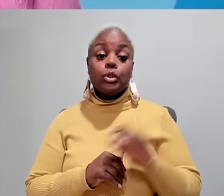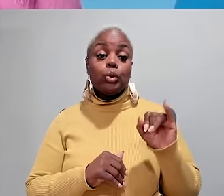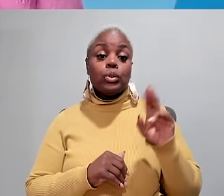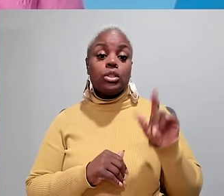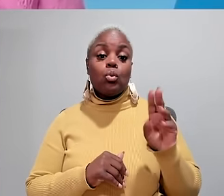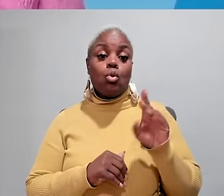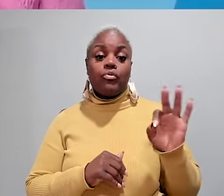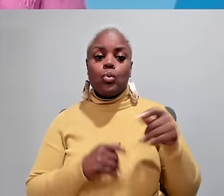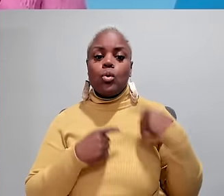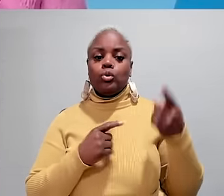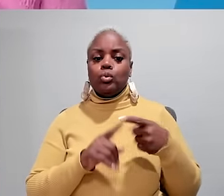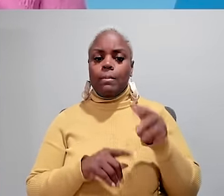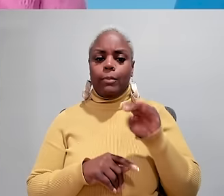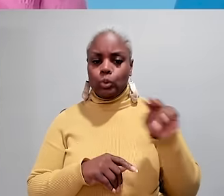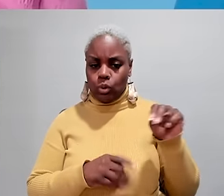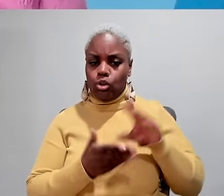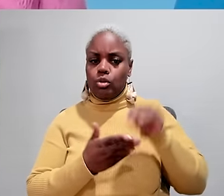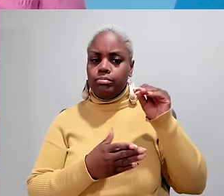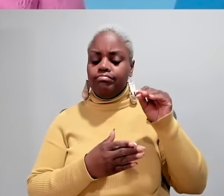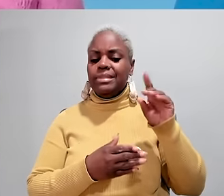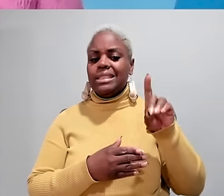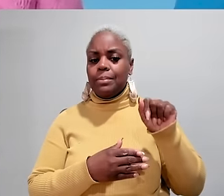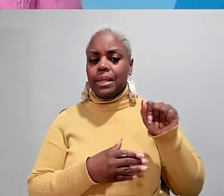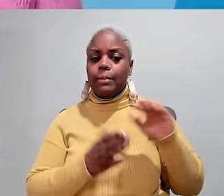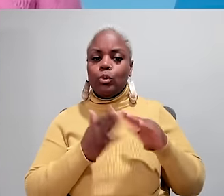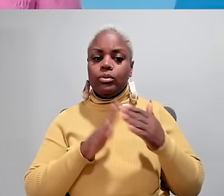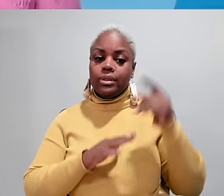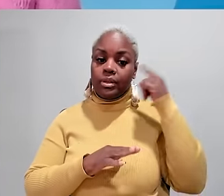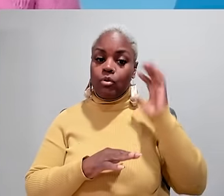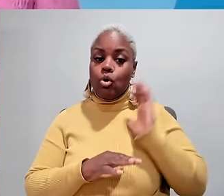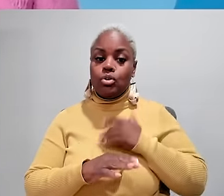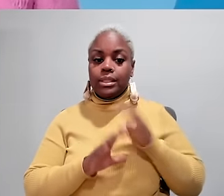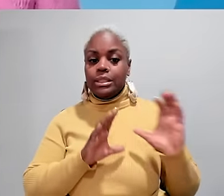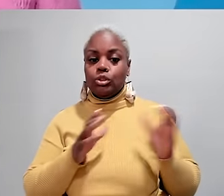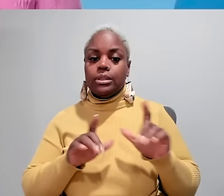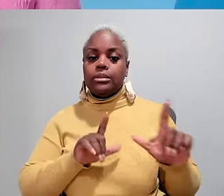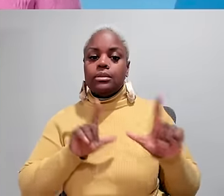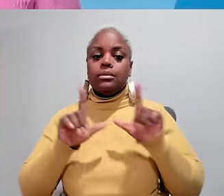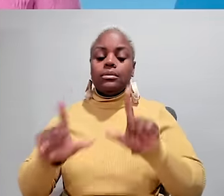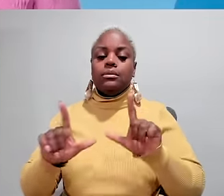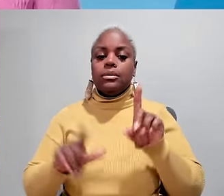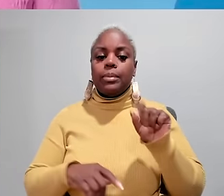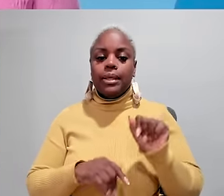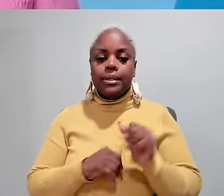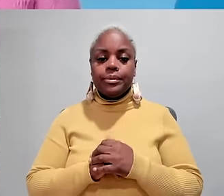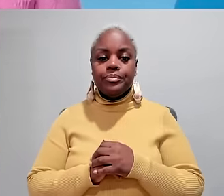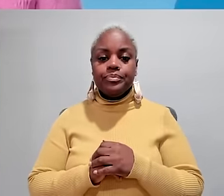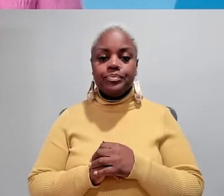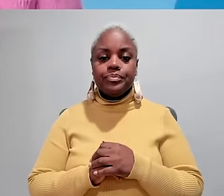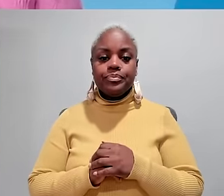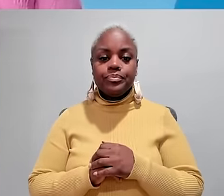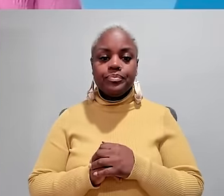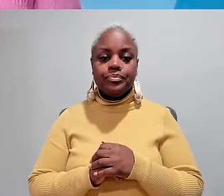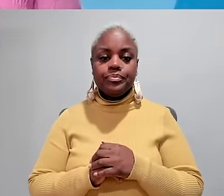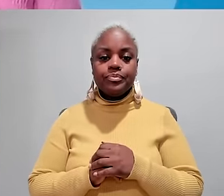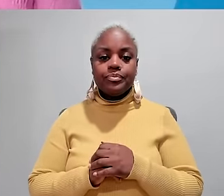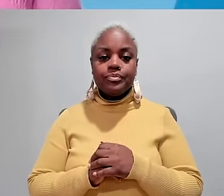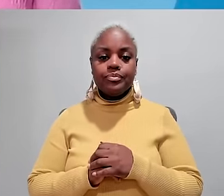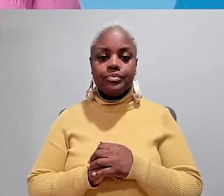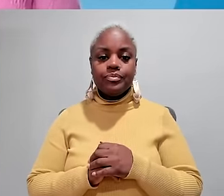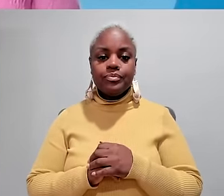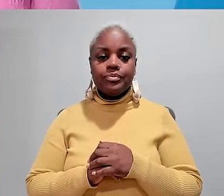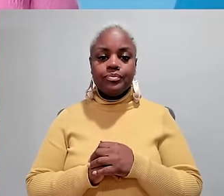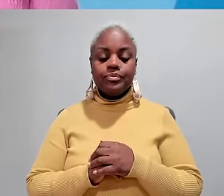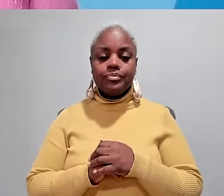it's reviewing the policy allowing that. JARED Woodruff went to Minnesota to learn what the disability community thinks for our series,